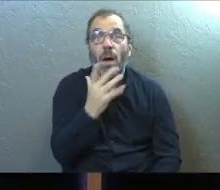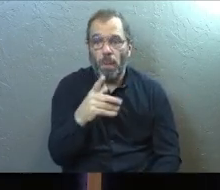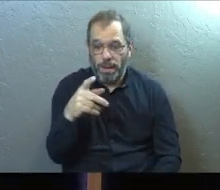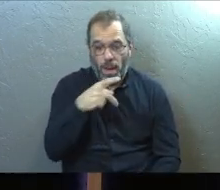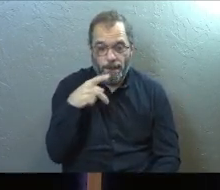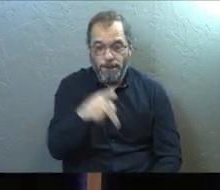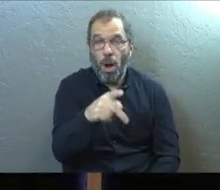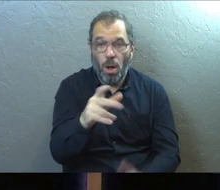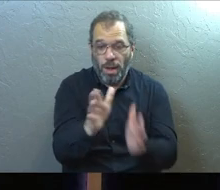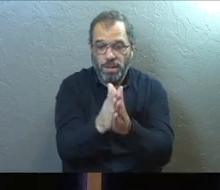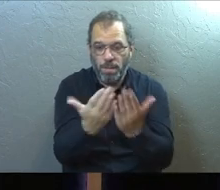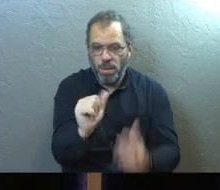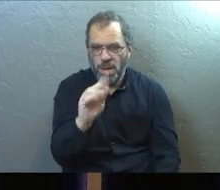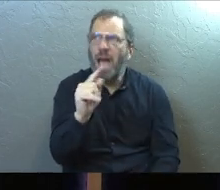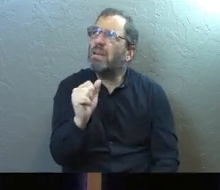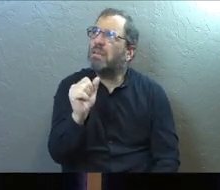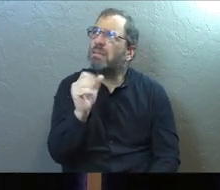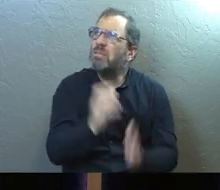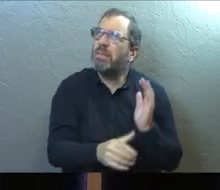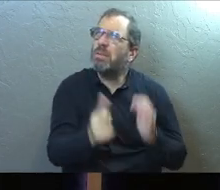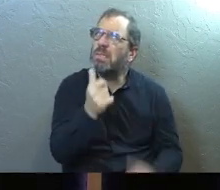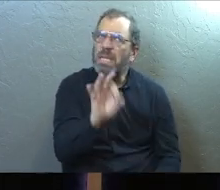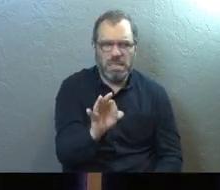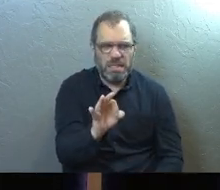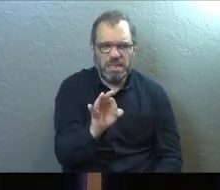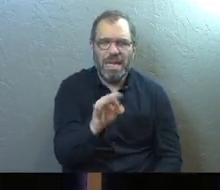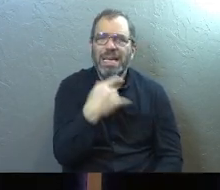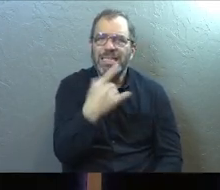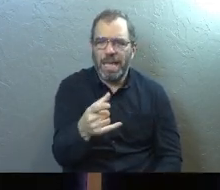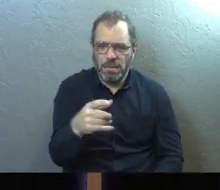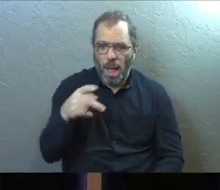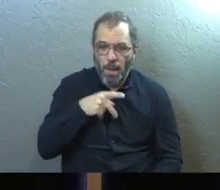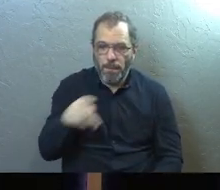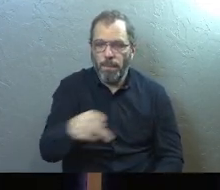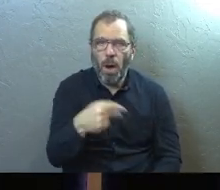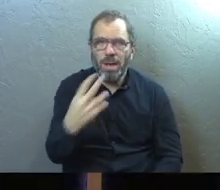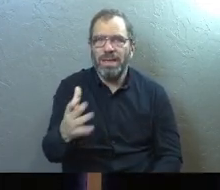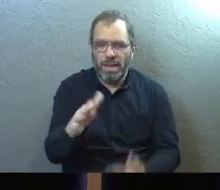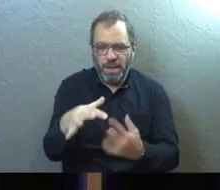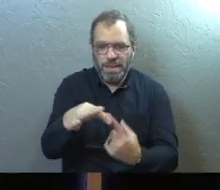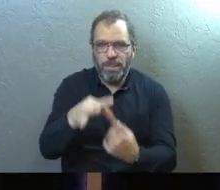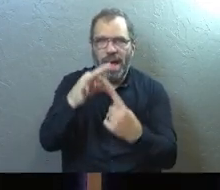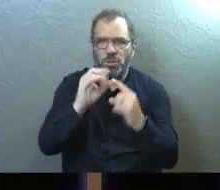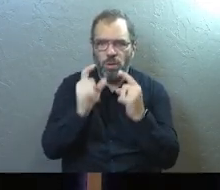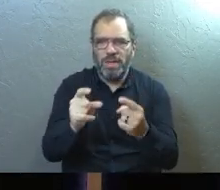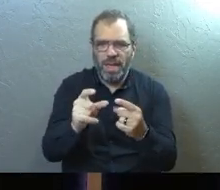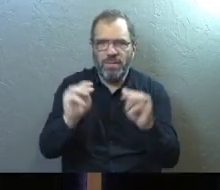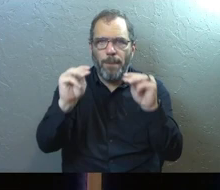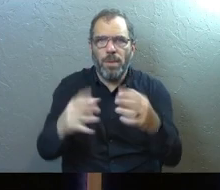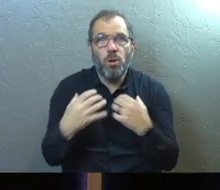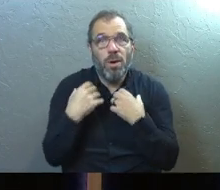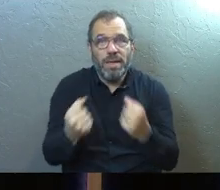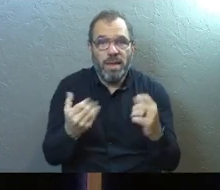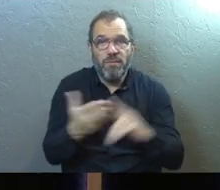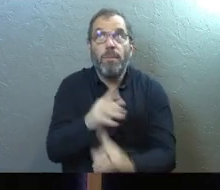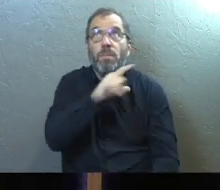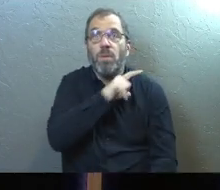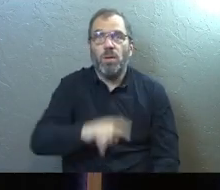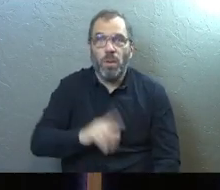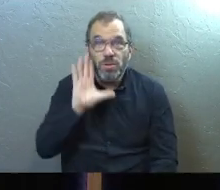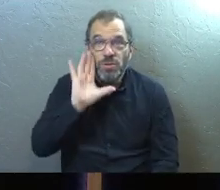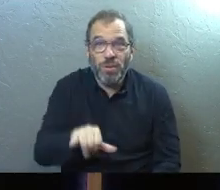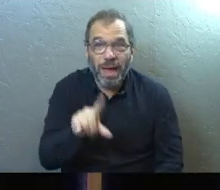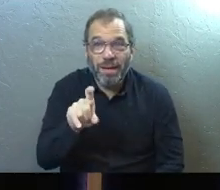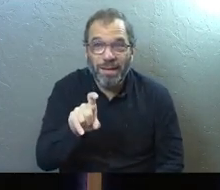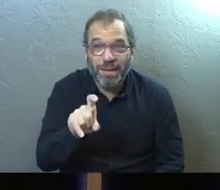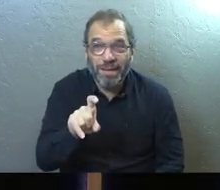Because Paul, in the book of Acts, I think it's Acts 19, it tells us that Paul was given a special gift of miracle healing from the Lord. Did